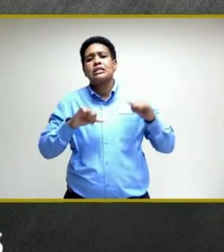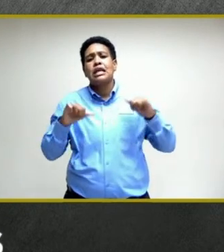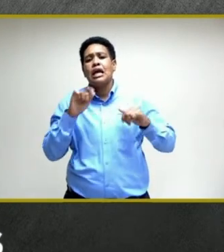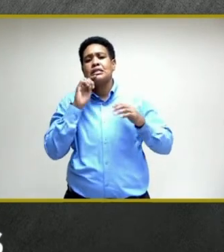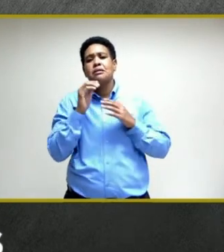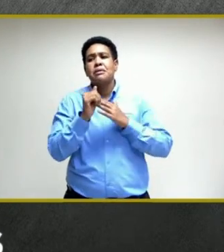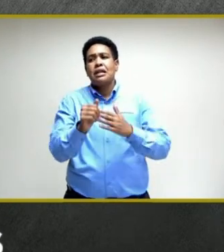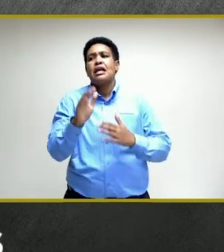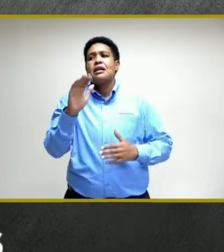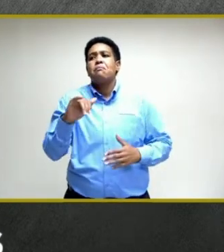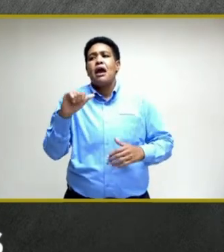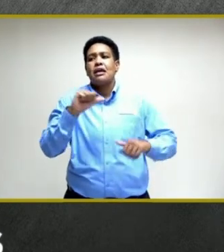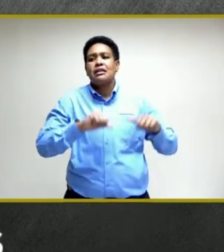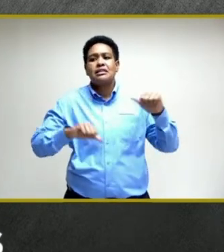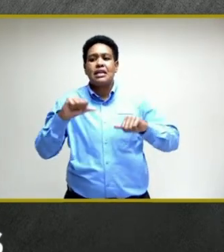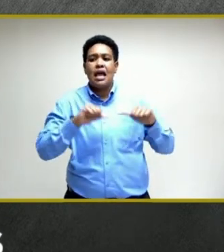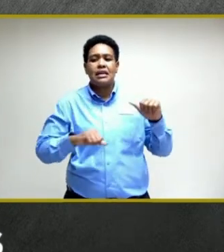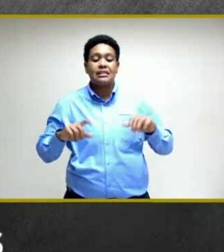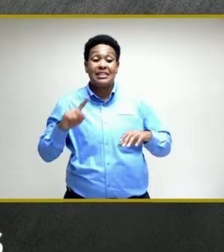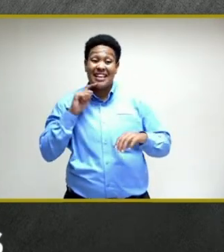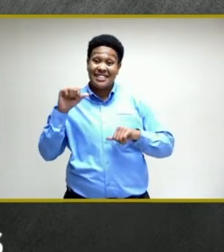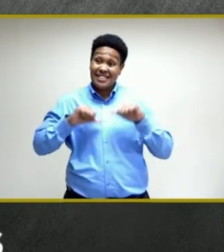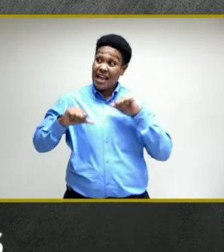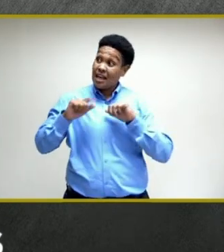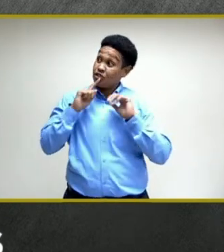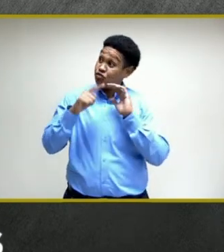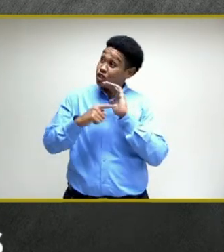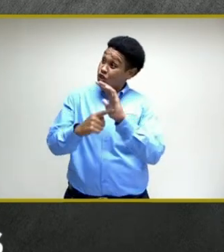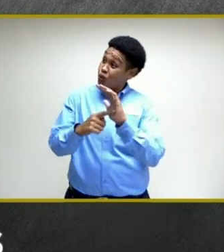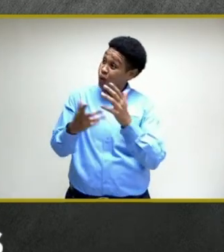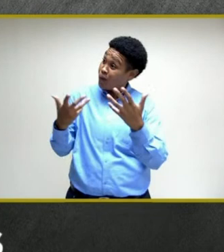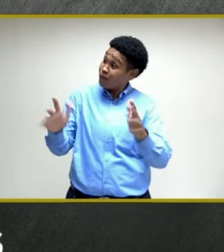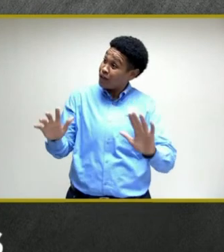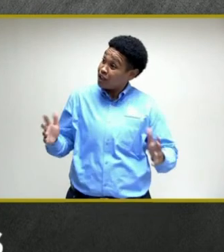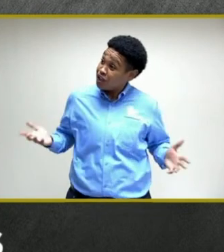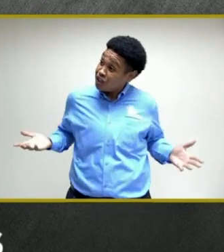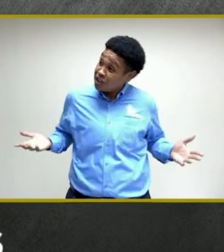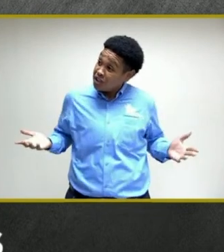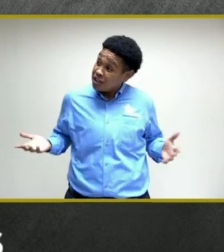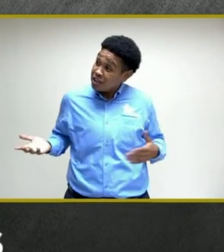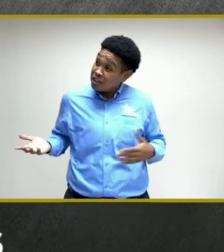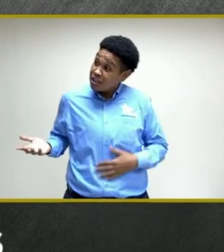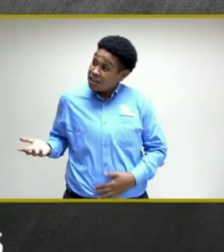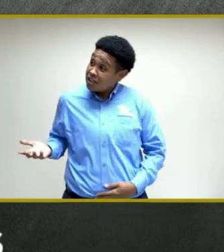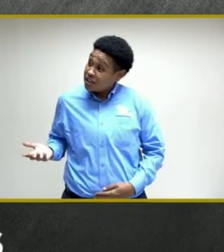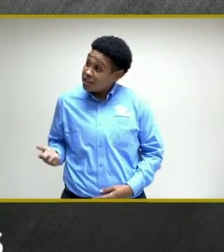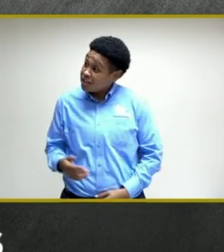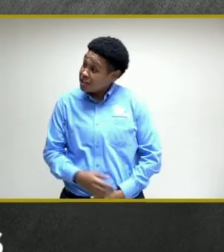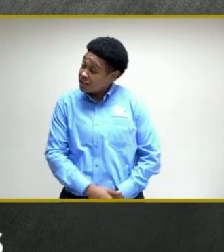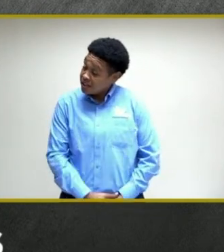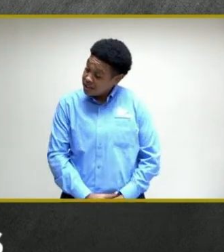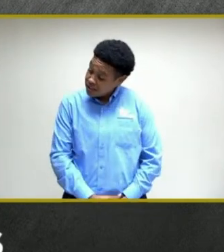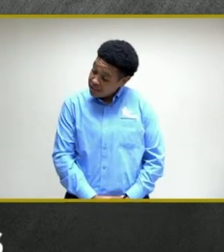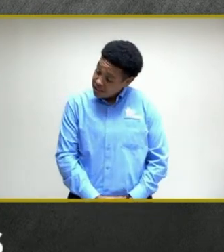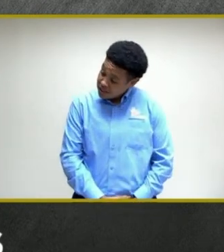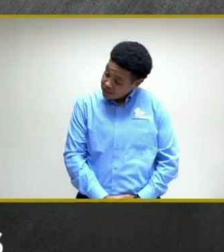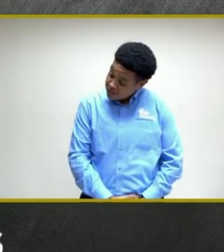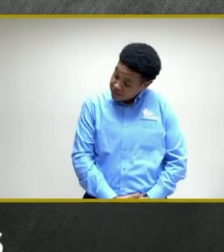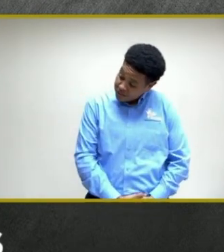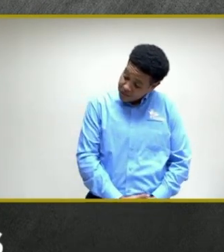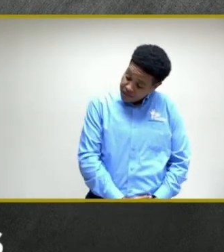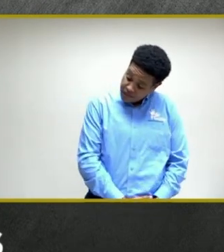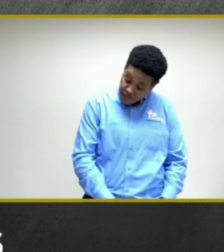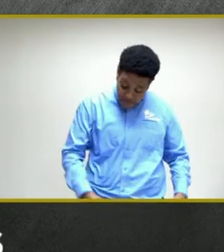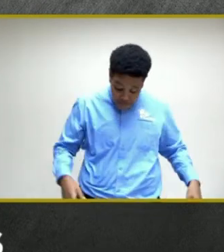science, and the science has shown that there is a plausible link with blood clots and low